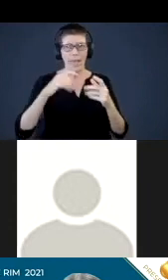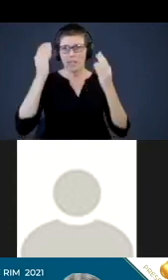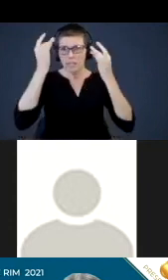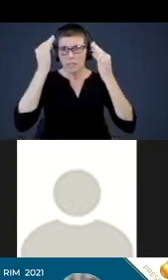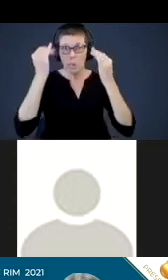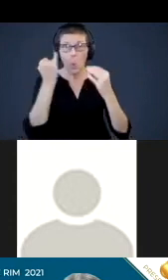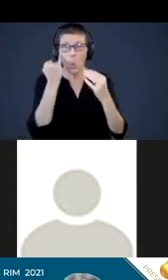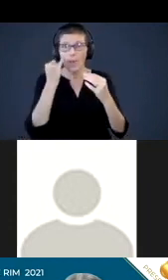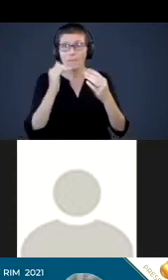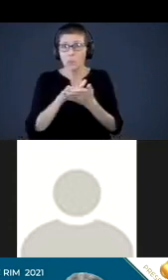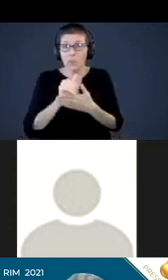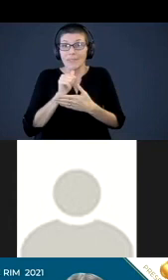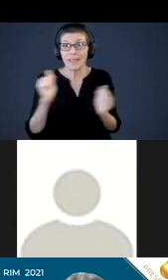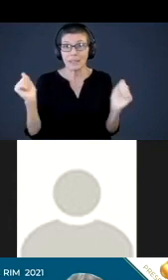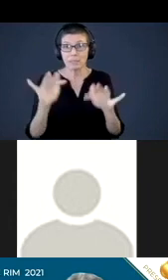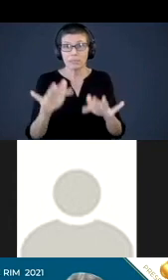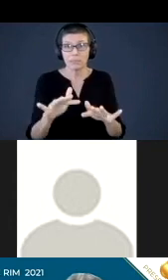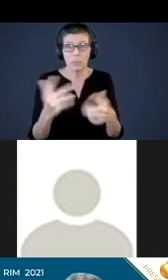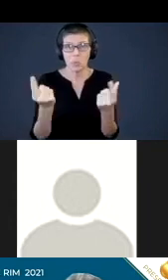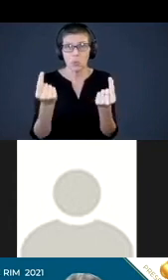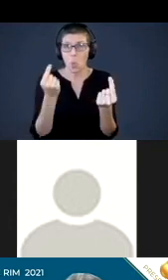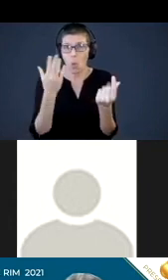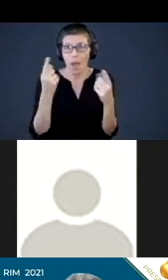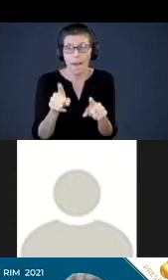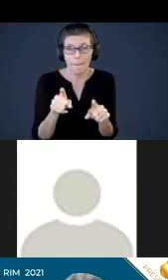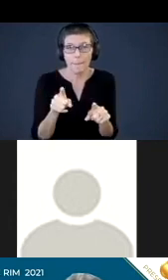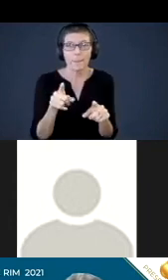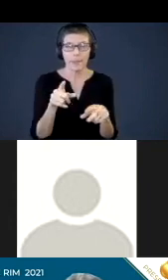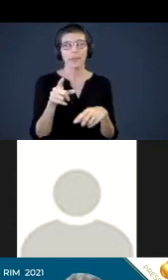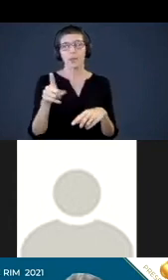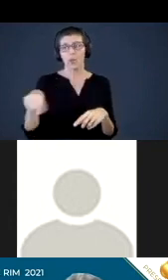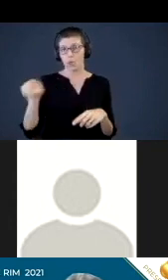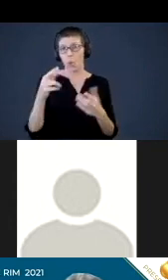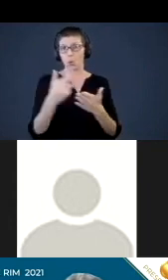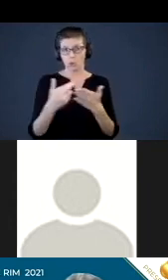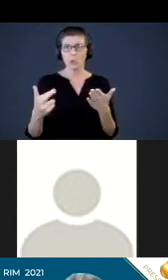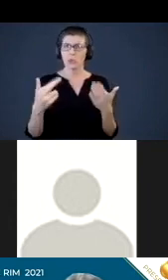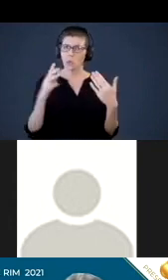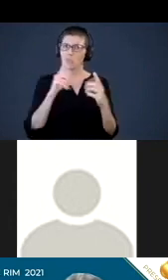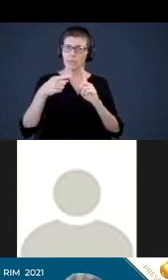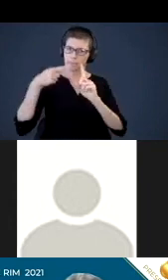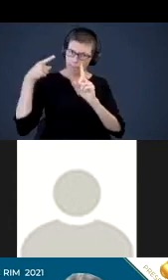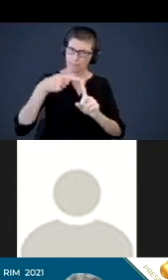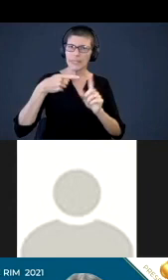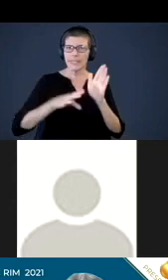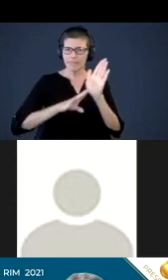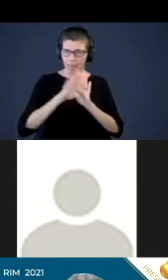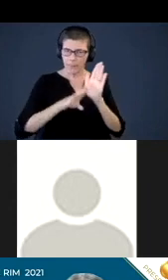well, what if it doesn't, what are what is going to happen. And those resources were very specifically developed